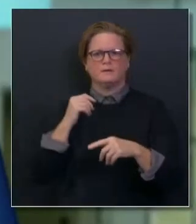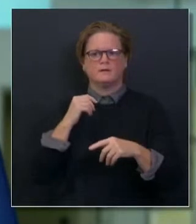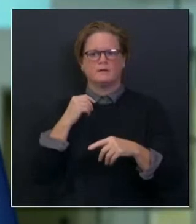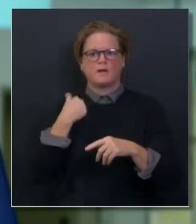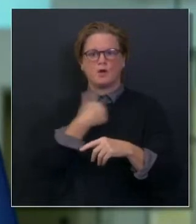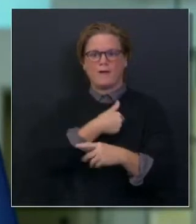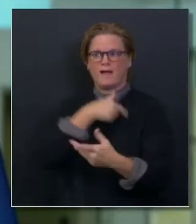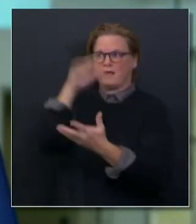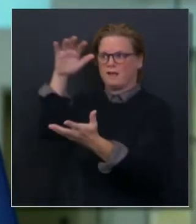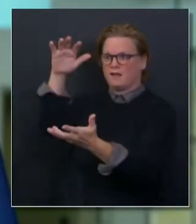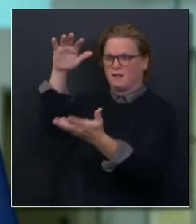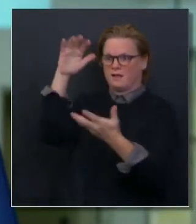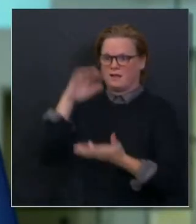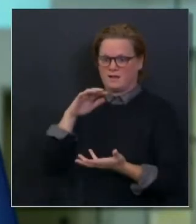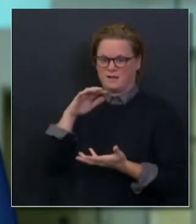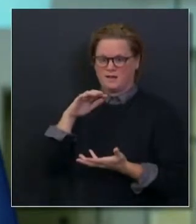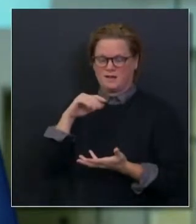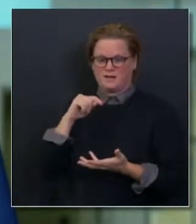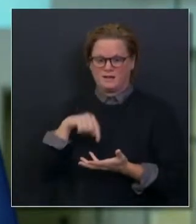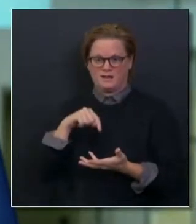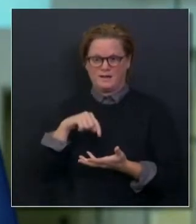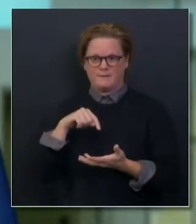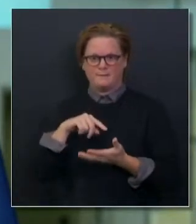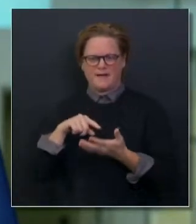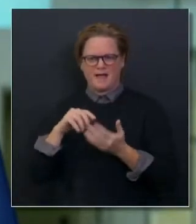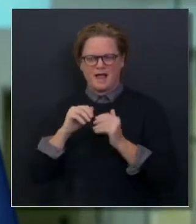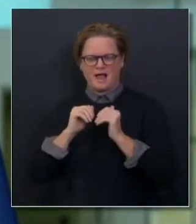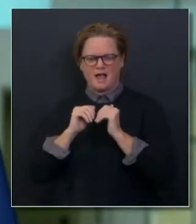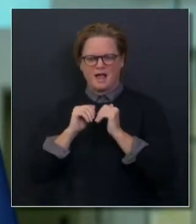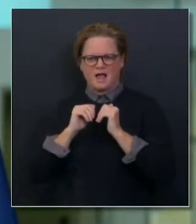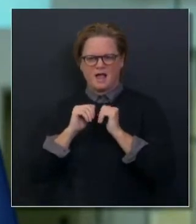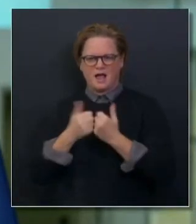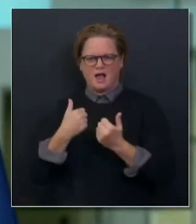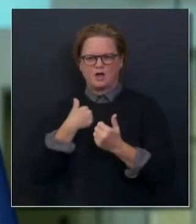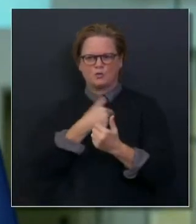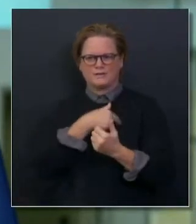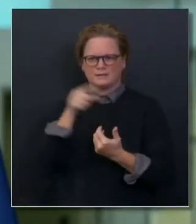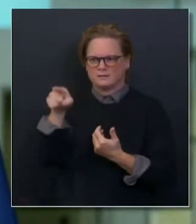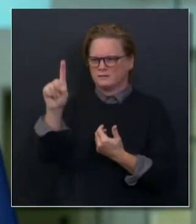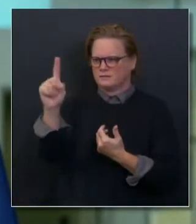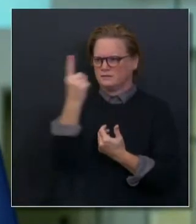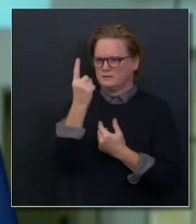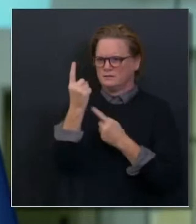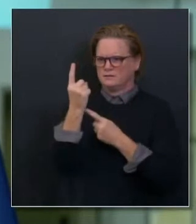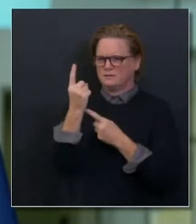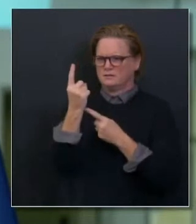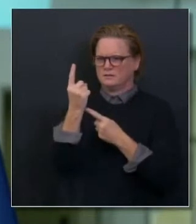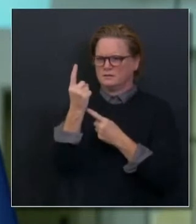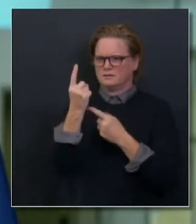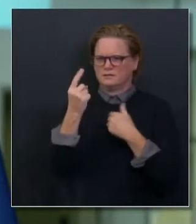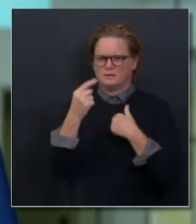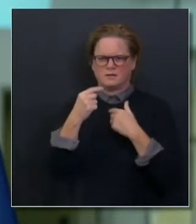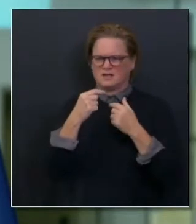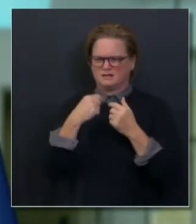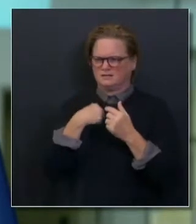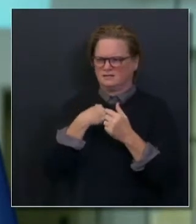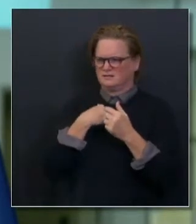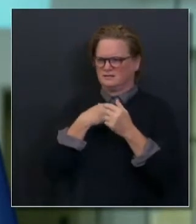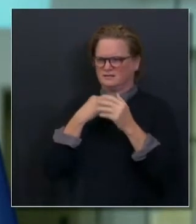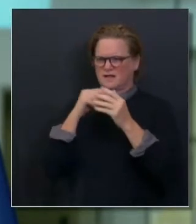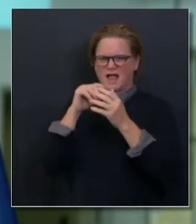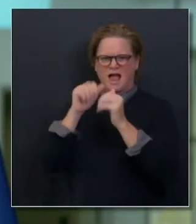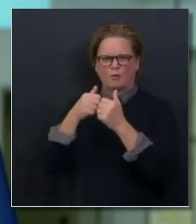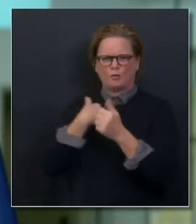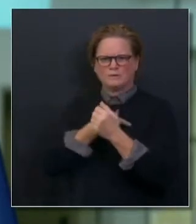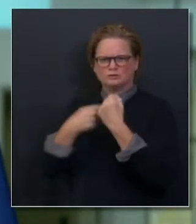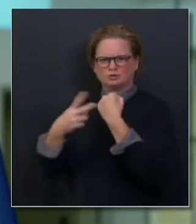there may be issues with administering the doses. Obviously the ultra-low cold storage, there's obvious concerns about